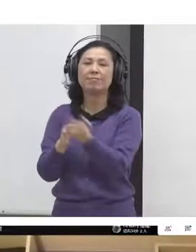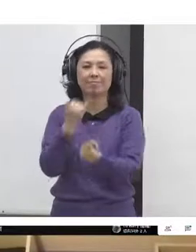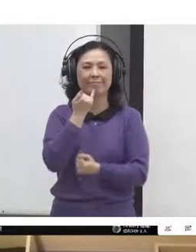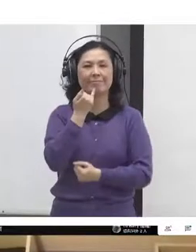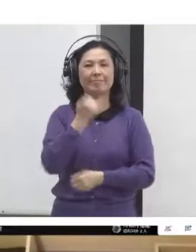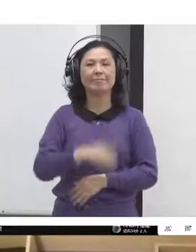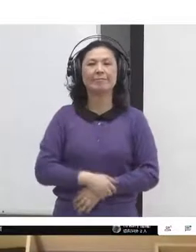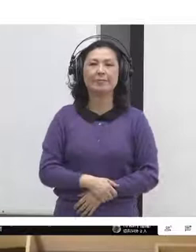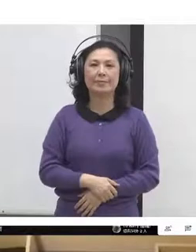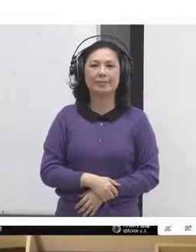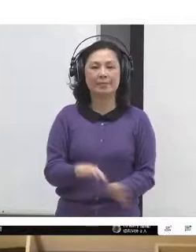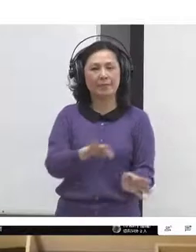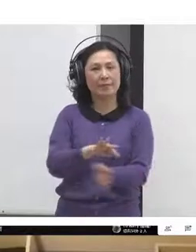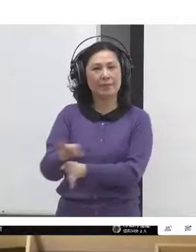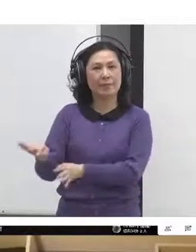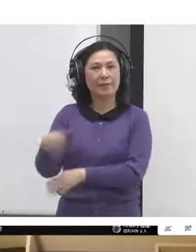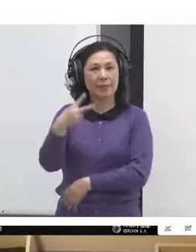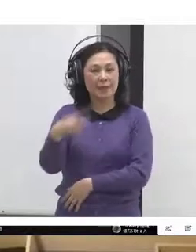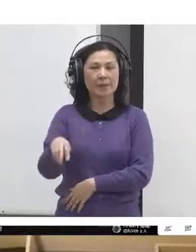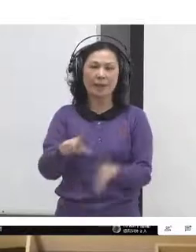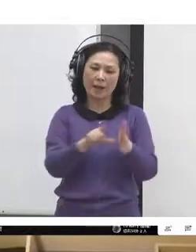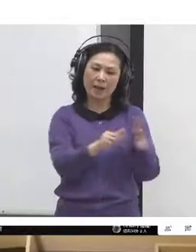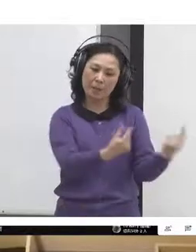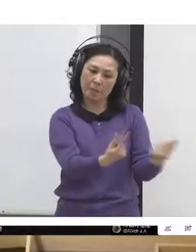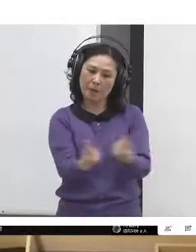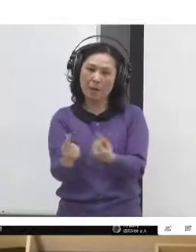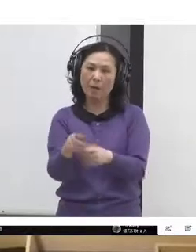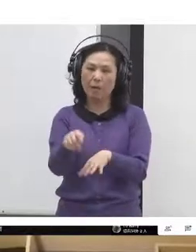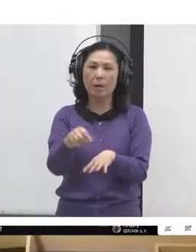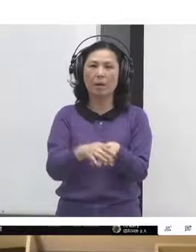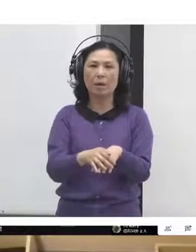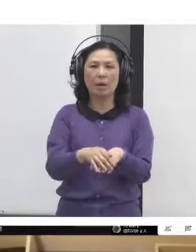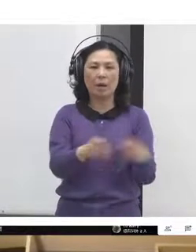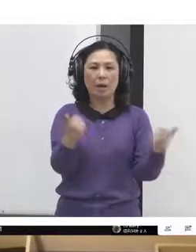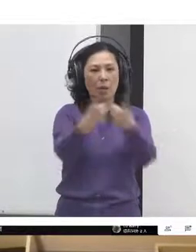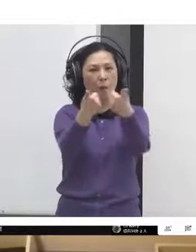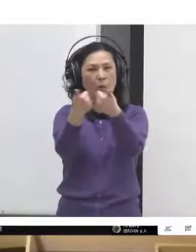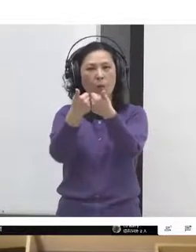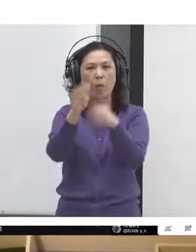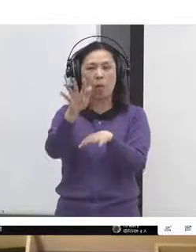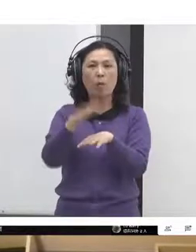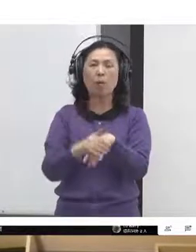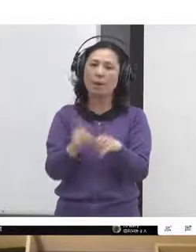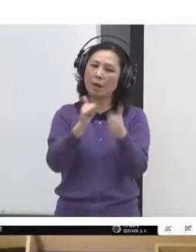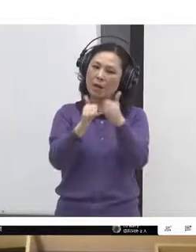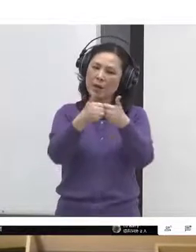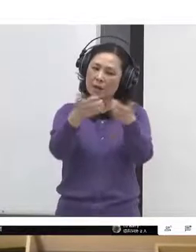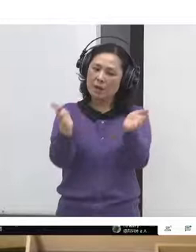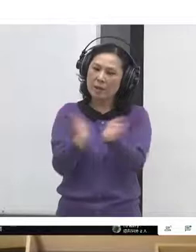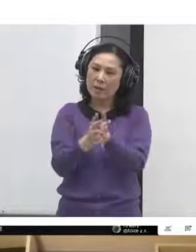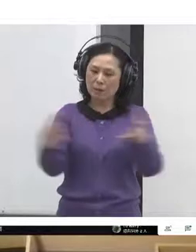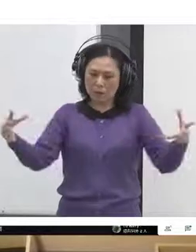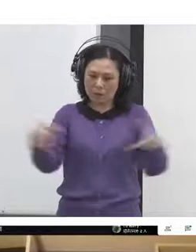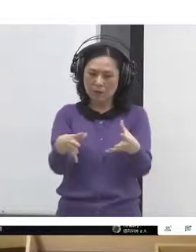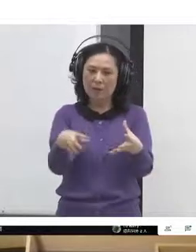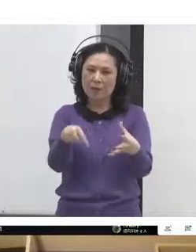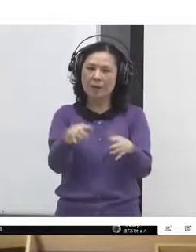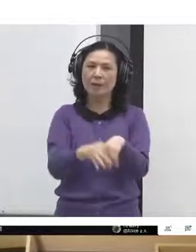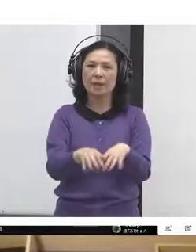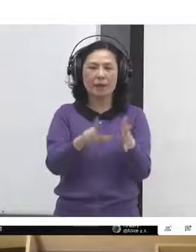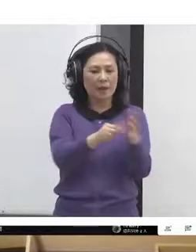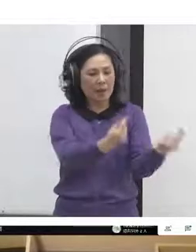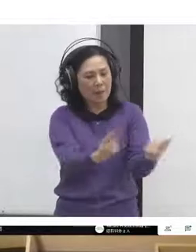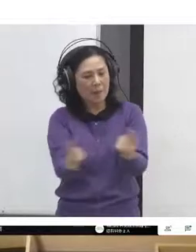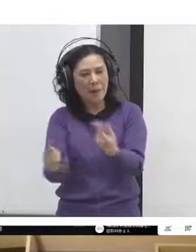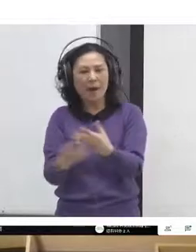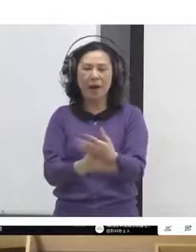gathering where the entire community can come together and share ideas on a regular basis. But